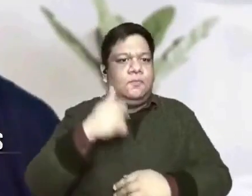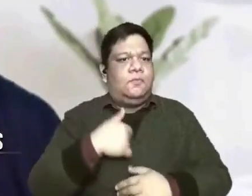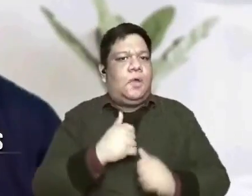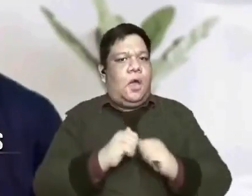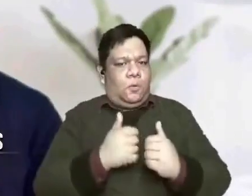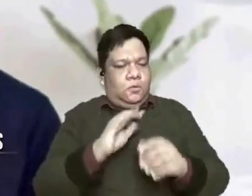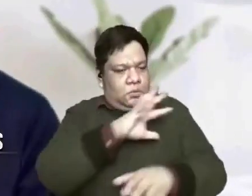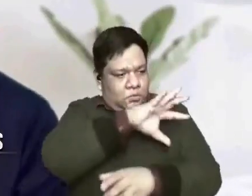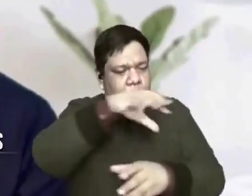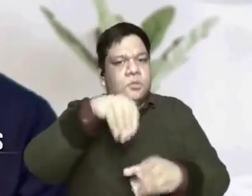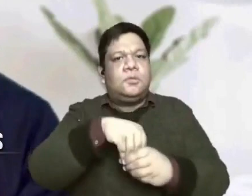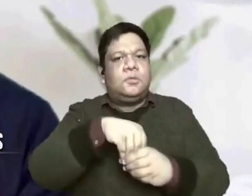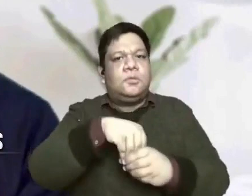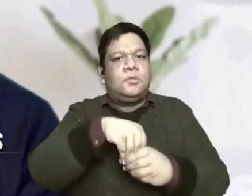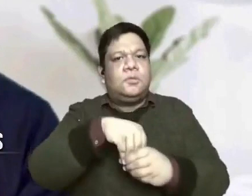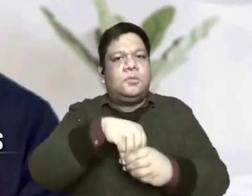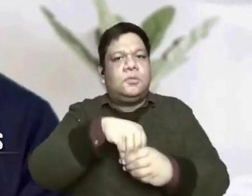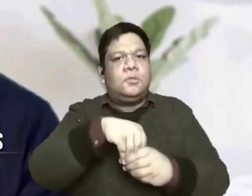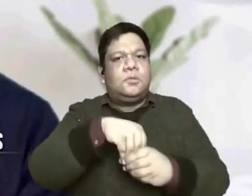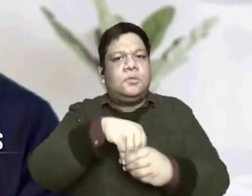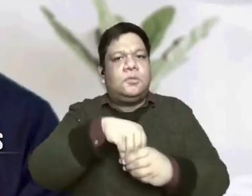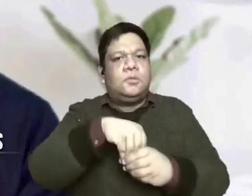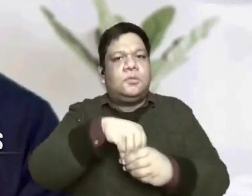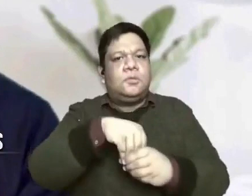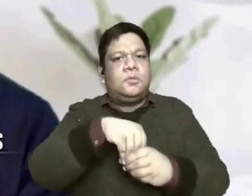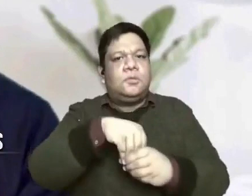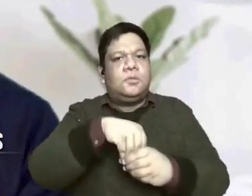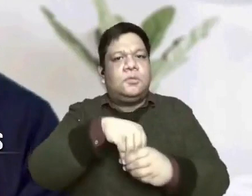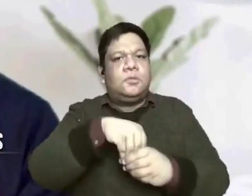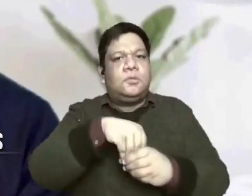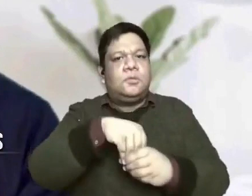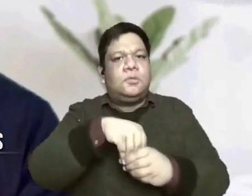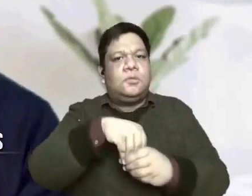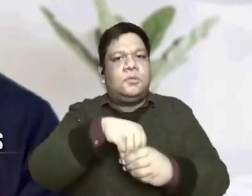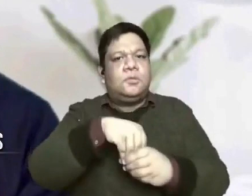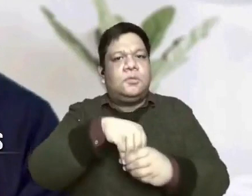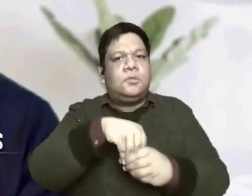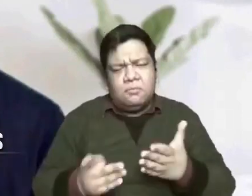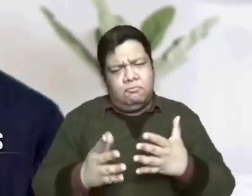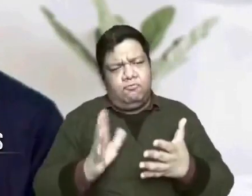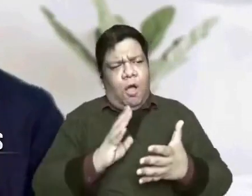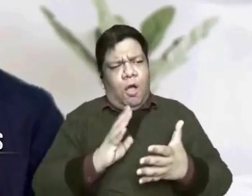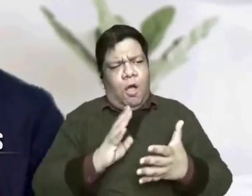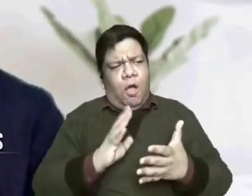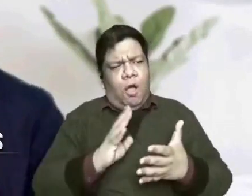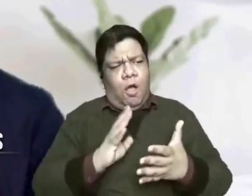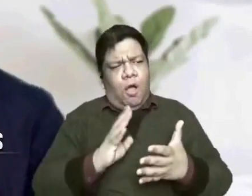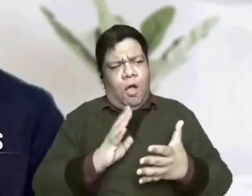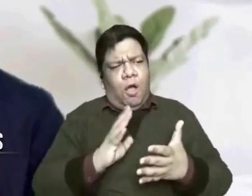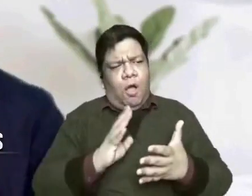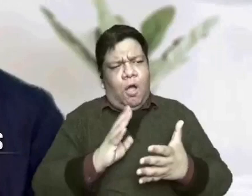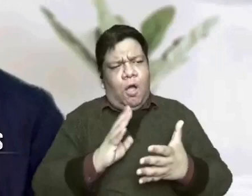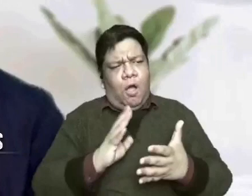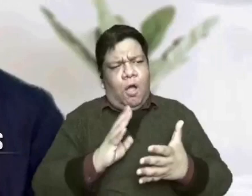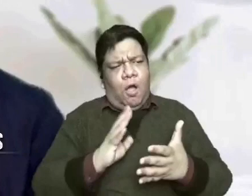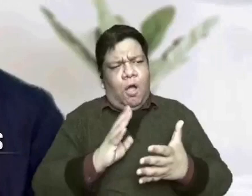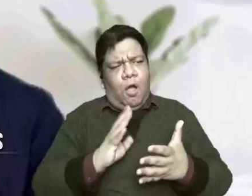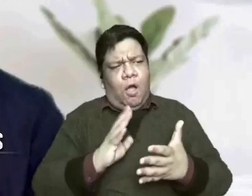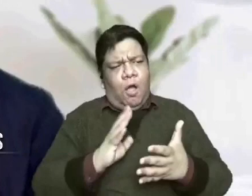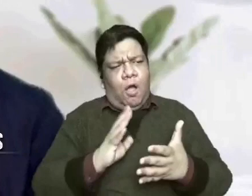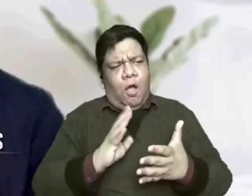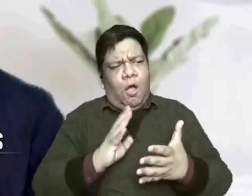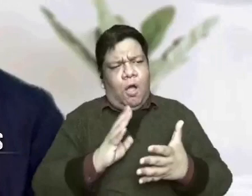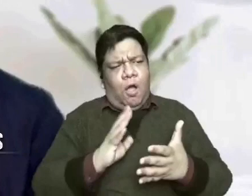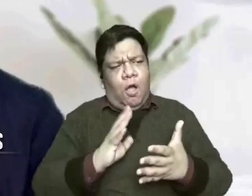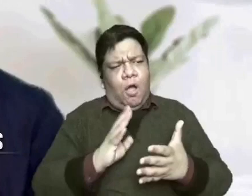ministry of peacemaking when you fail we quickly go back to that person and confess that you are wrong